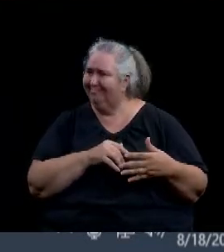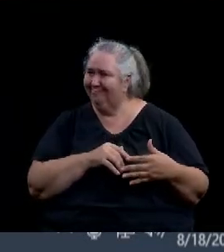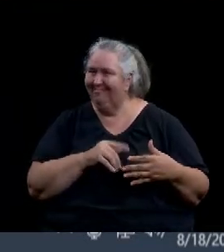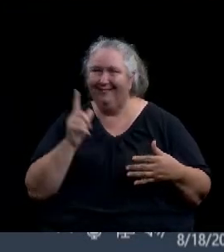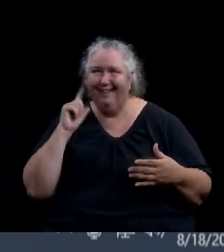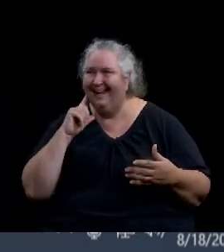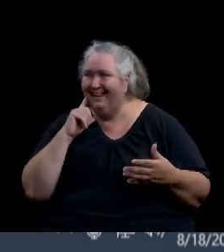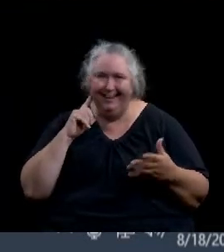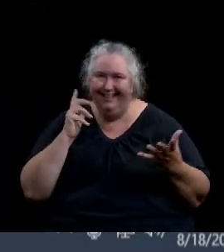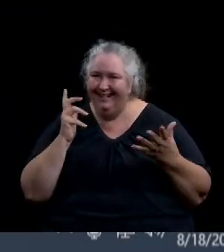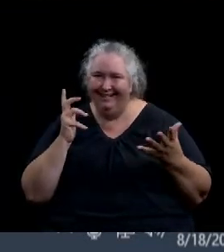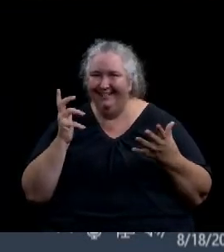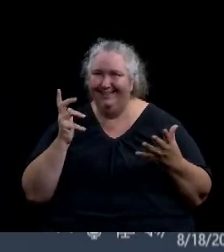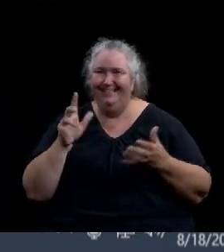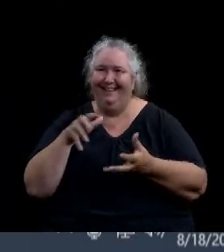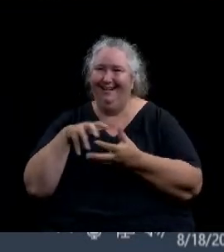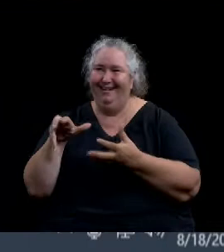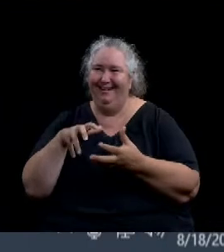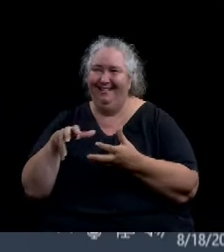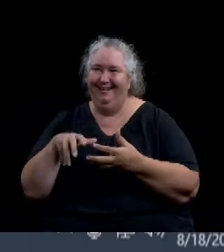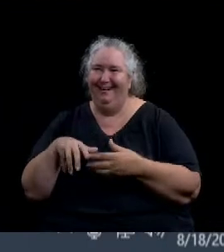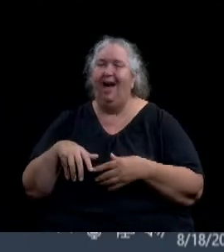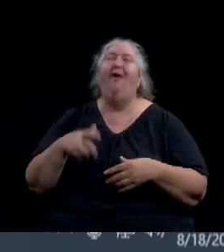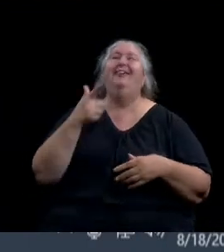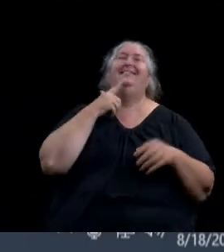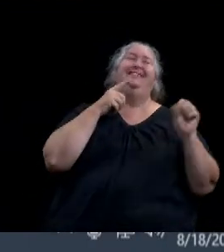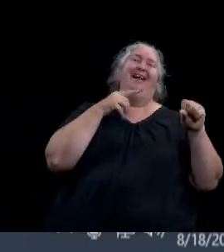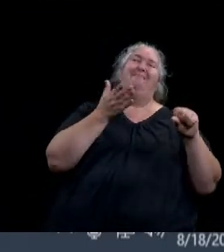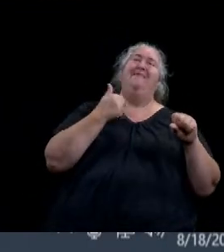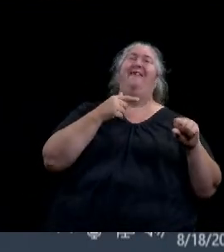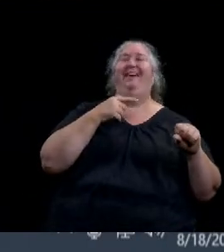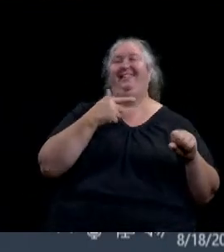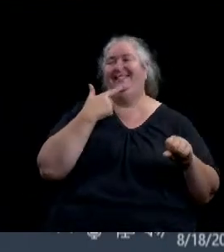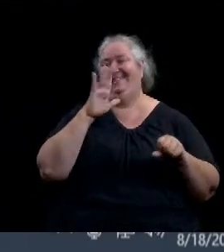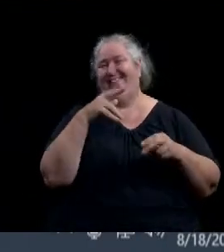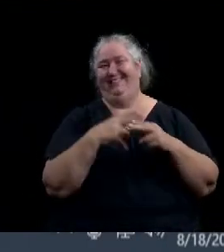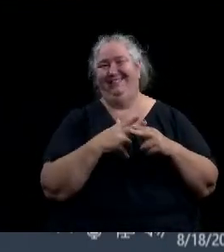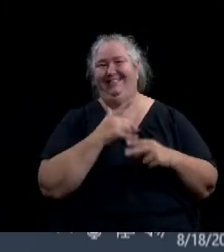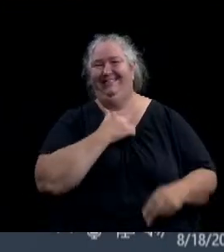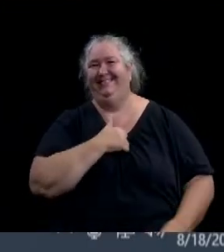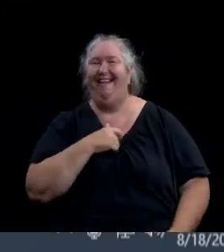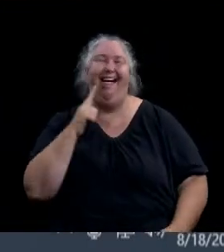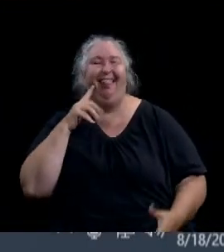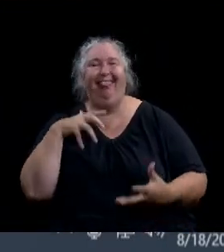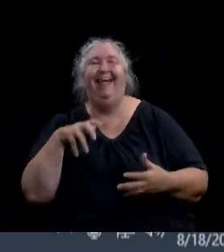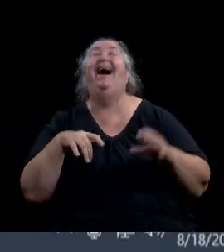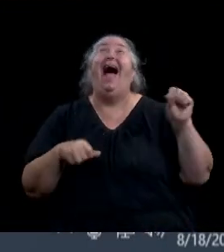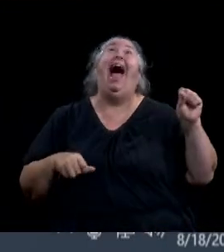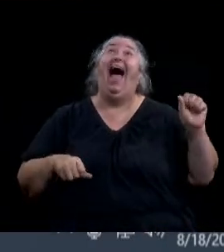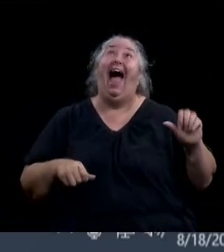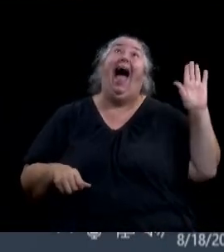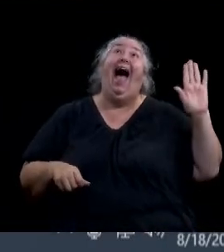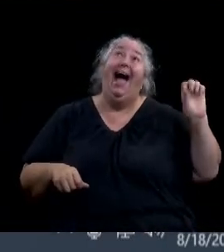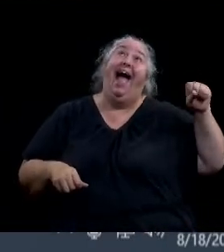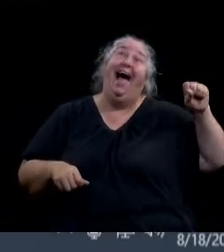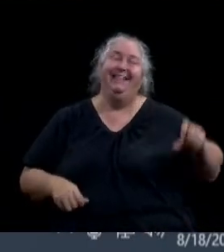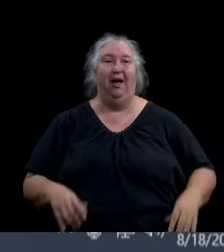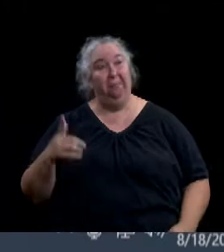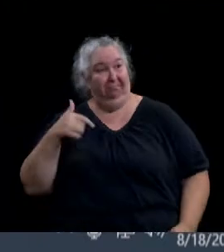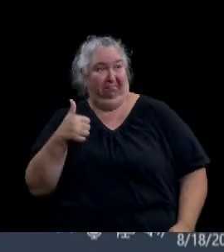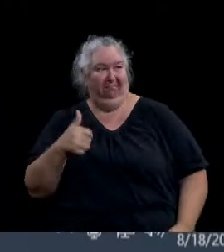Anxious. Jones? Aye. Ewing? Yes. Kennard?